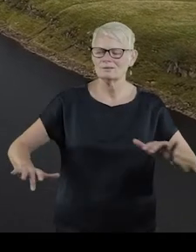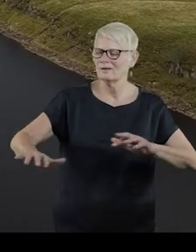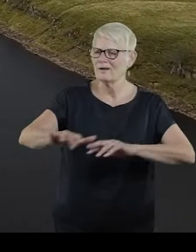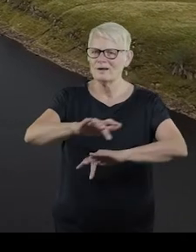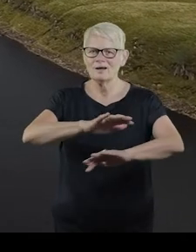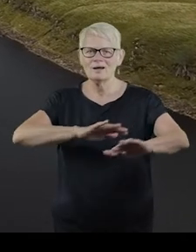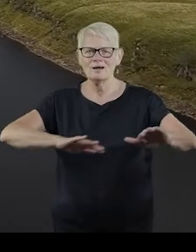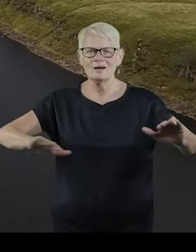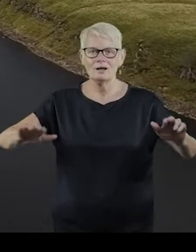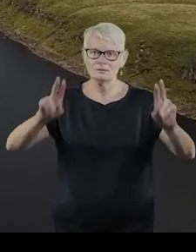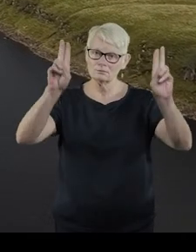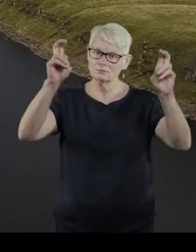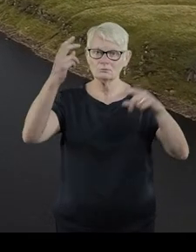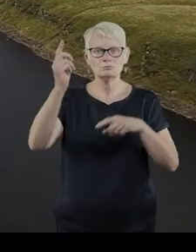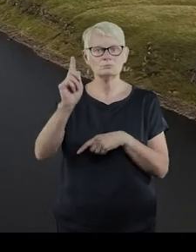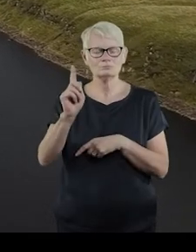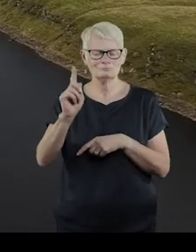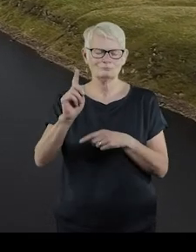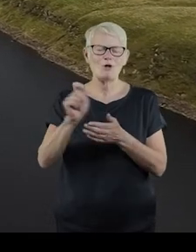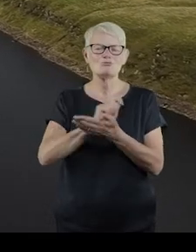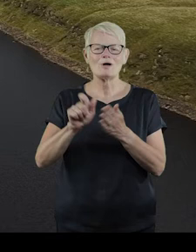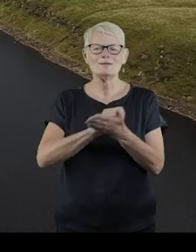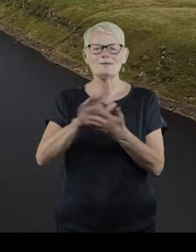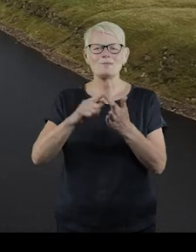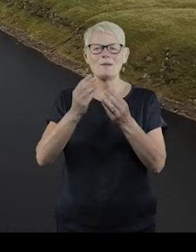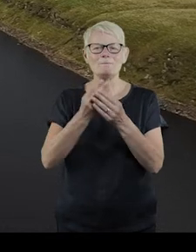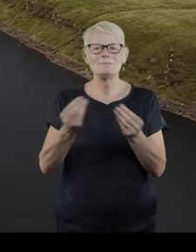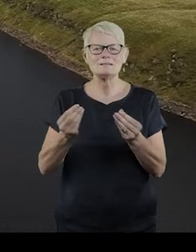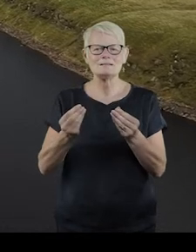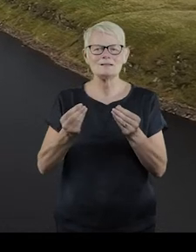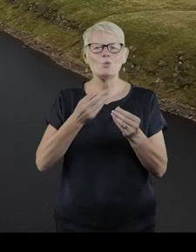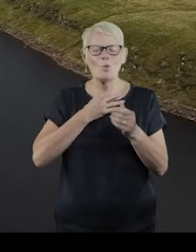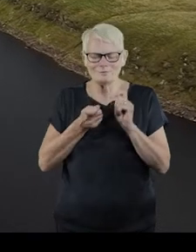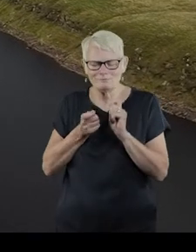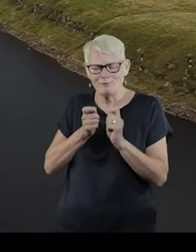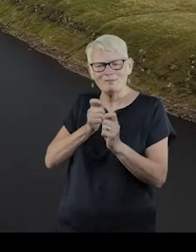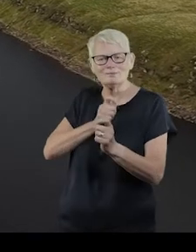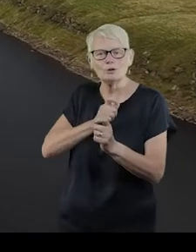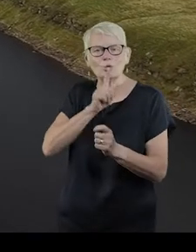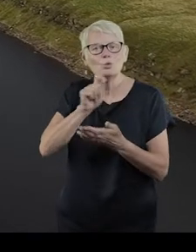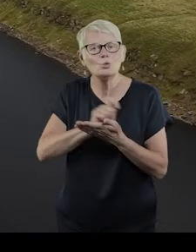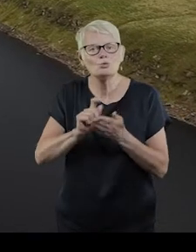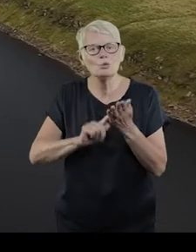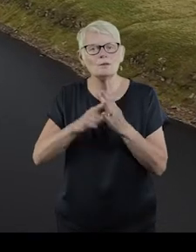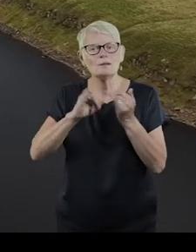Writing the Missing Folding Water by Lizette Orton